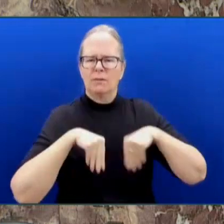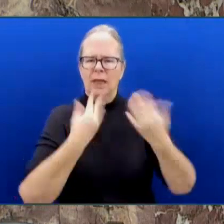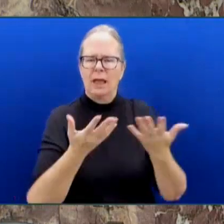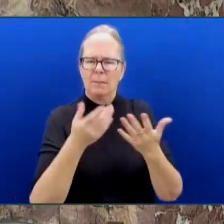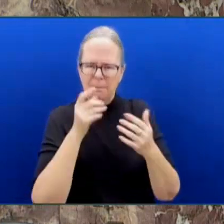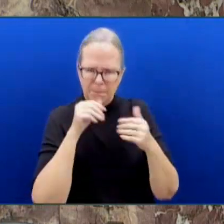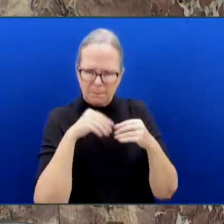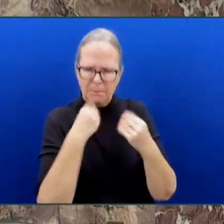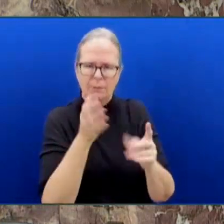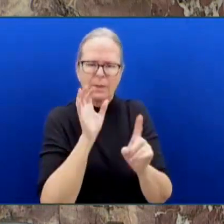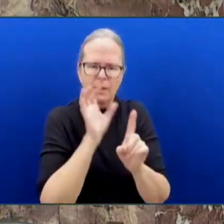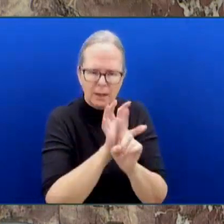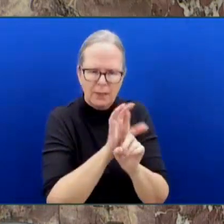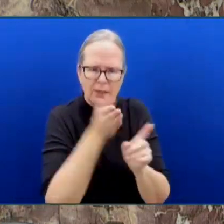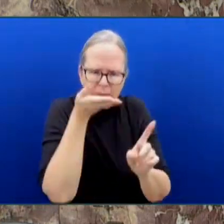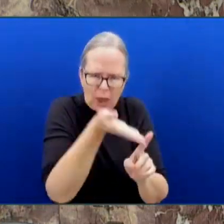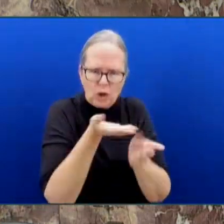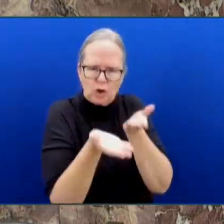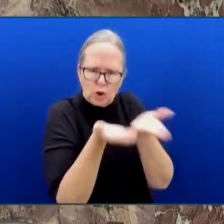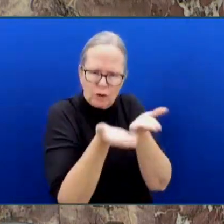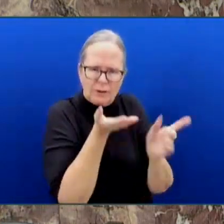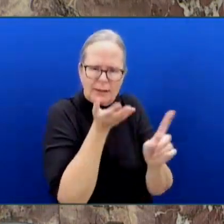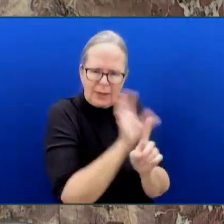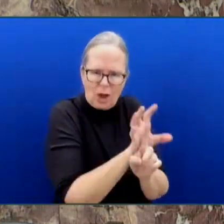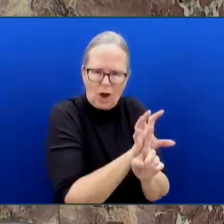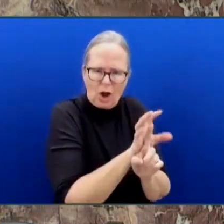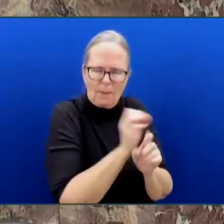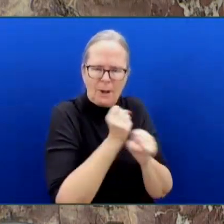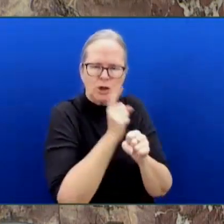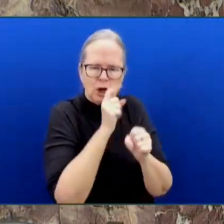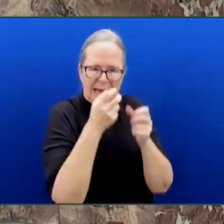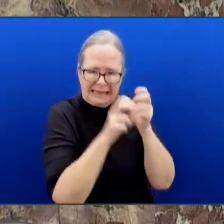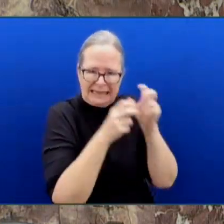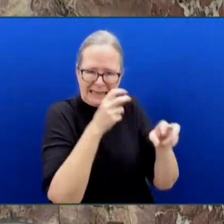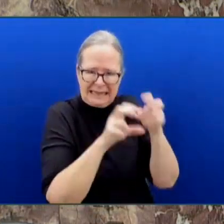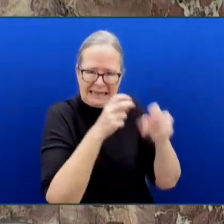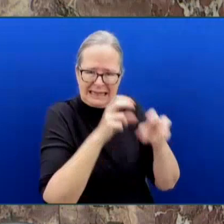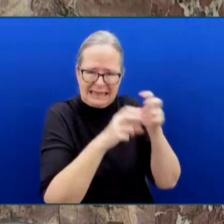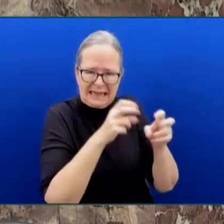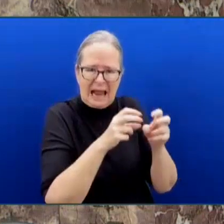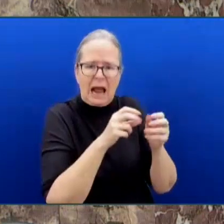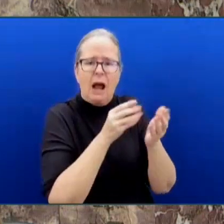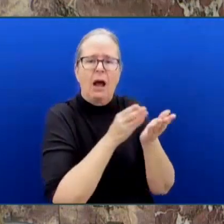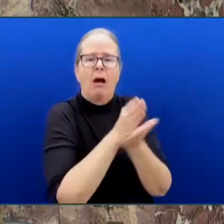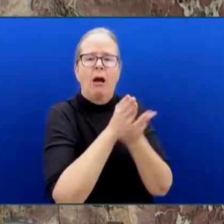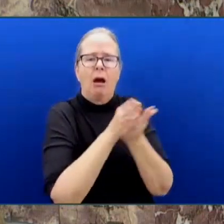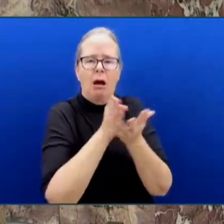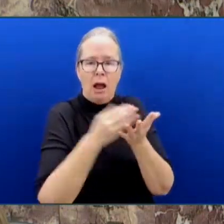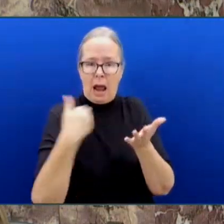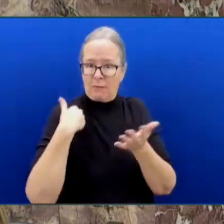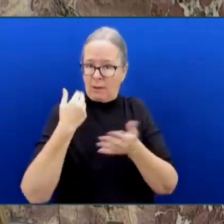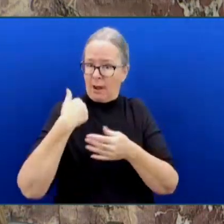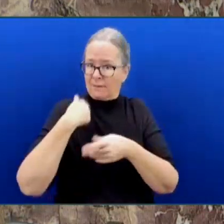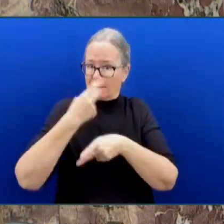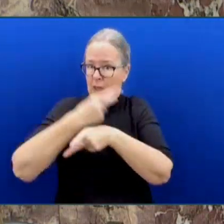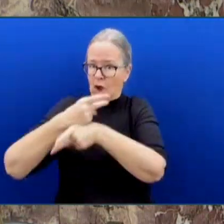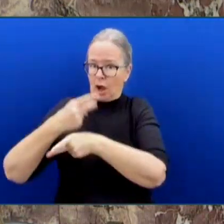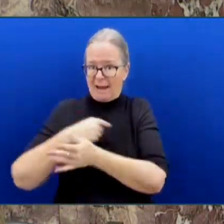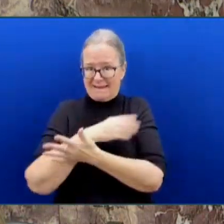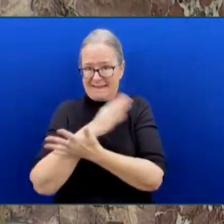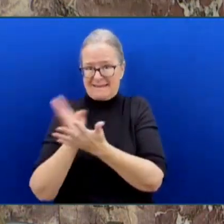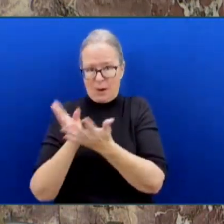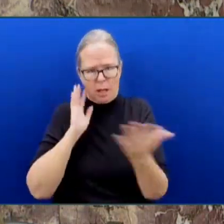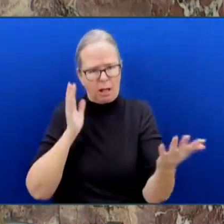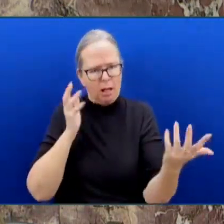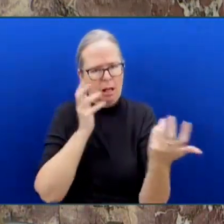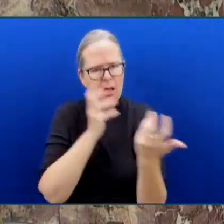are building the pathways to care that youth need in order to provide the support. We will continue to do that work across